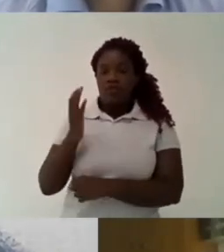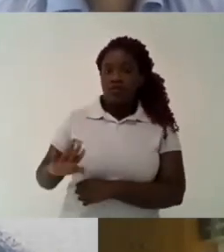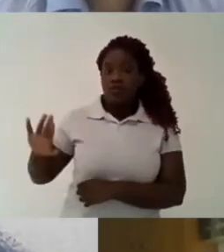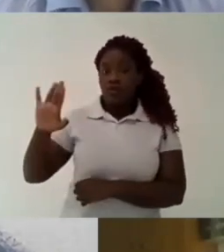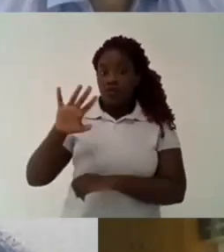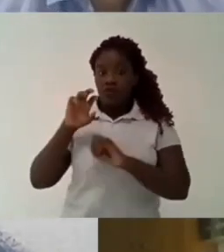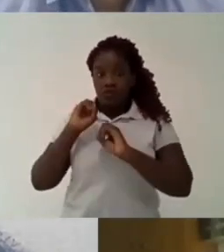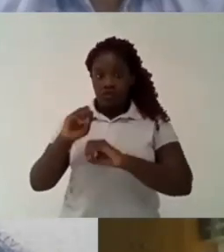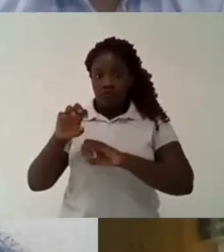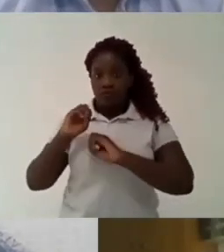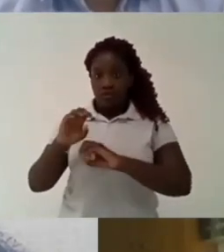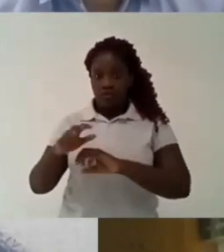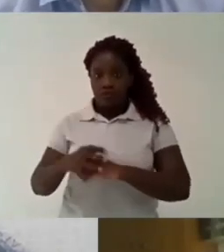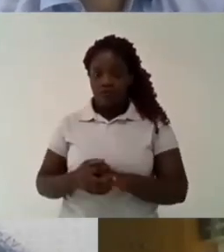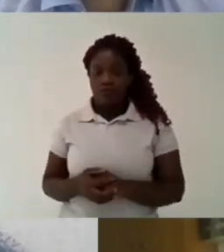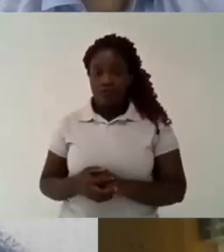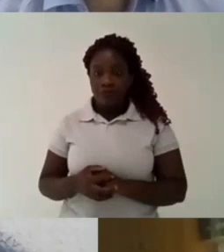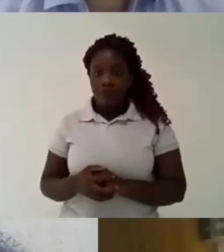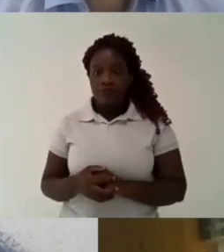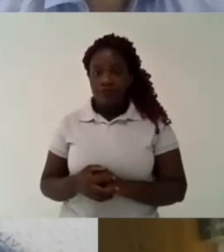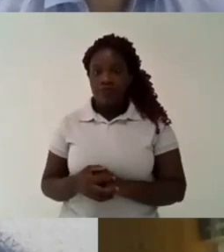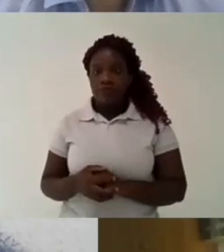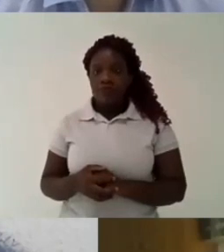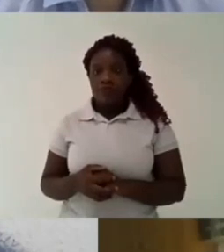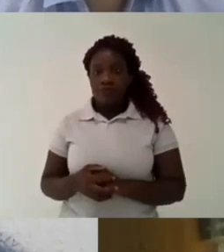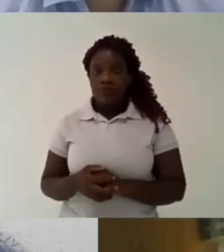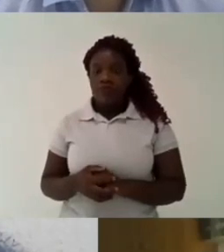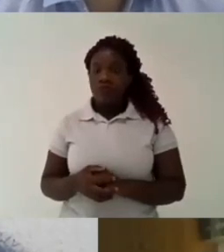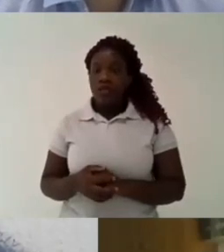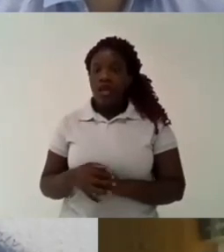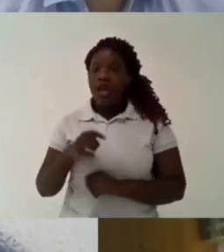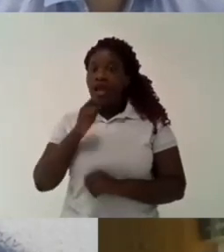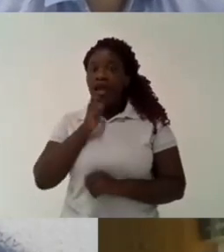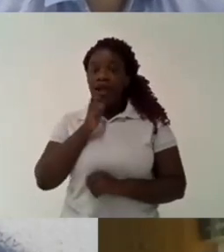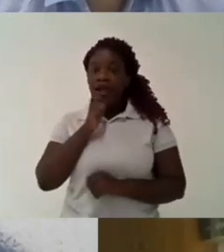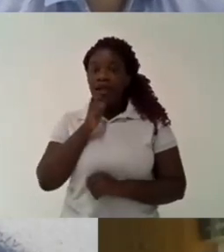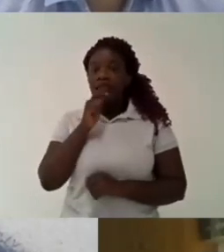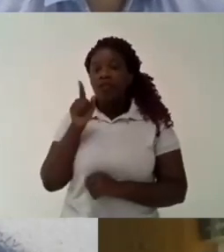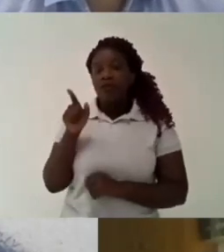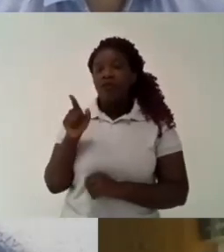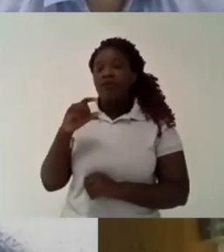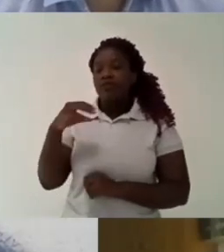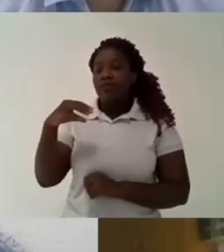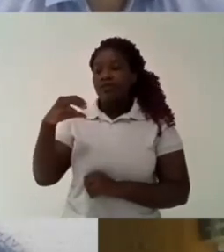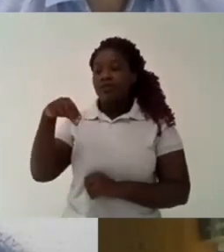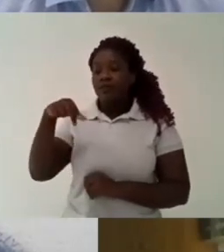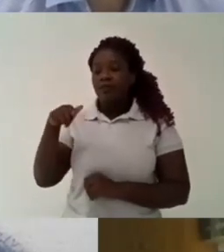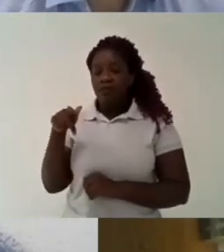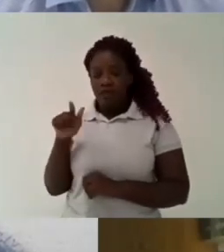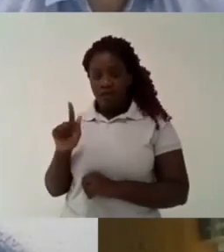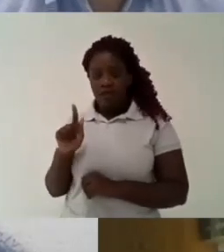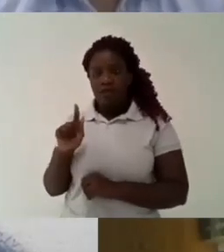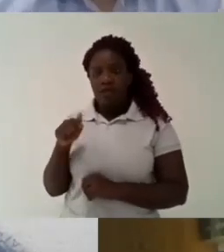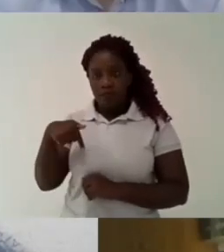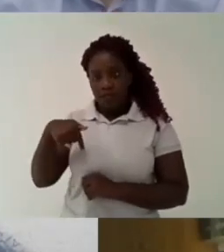i believe that we have already reached a few of our objectives